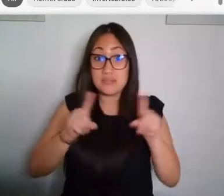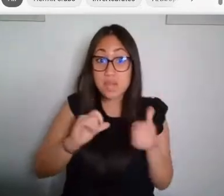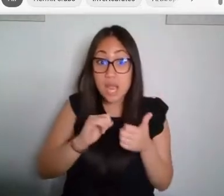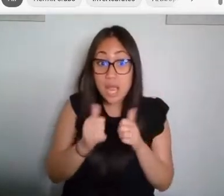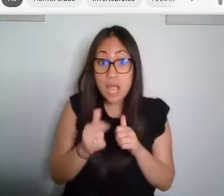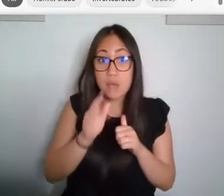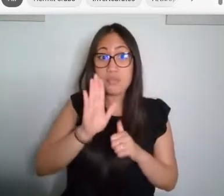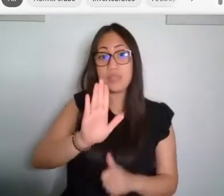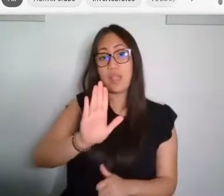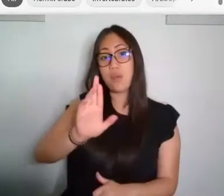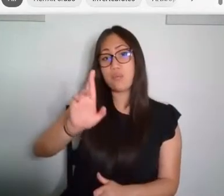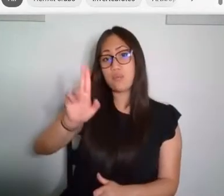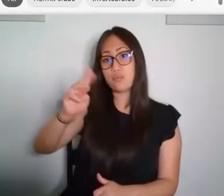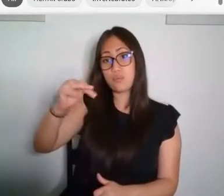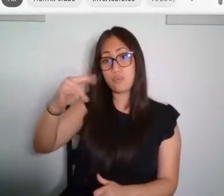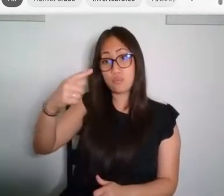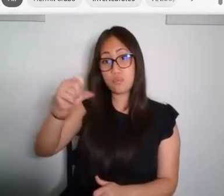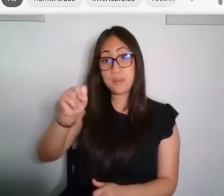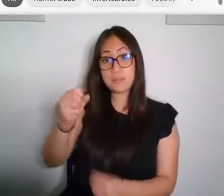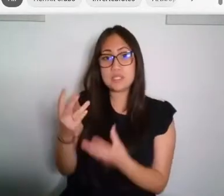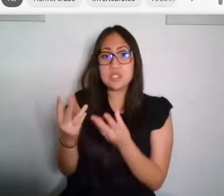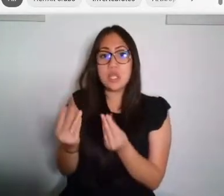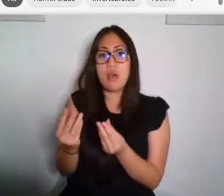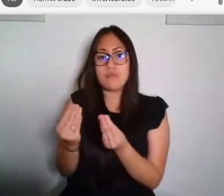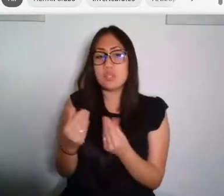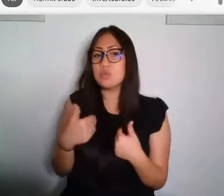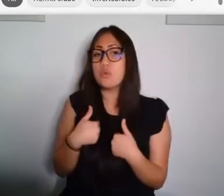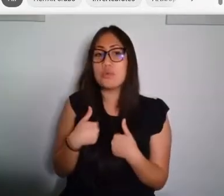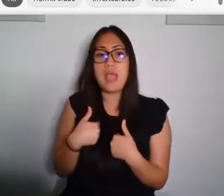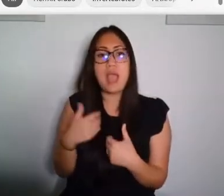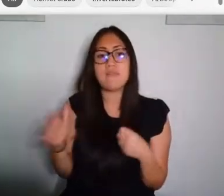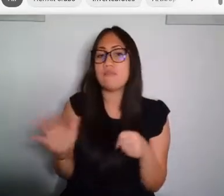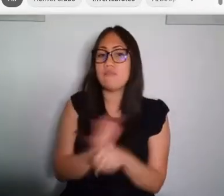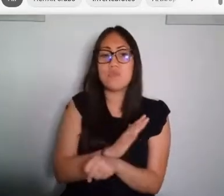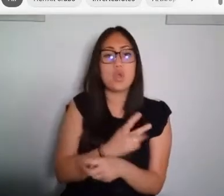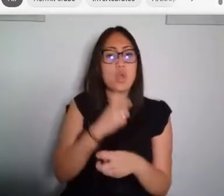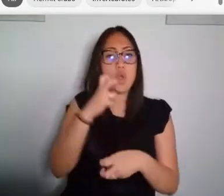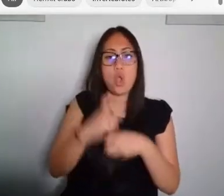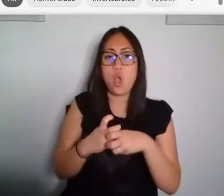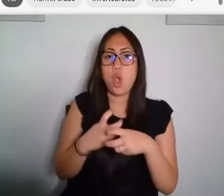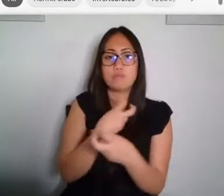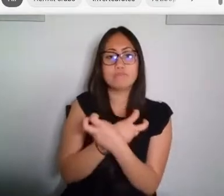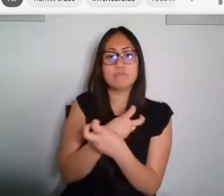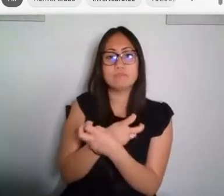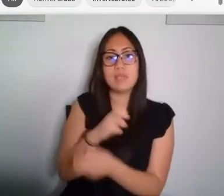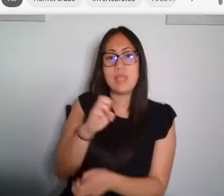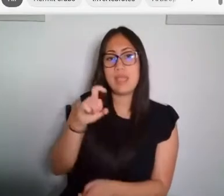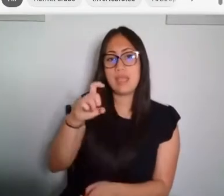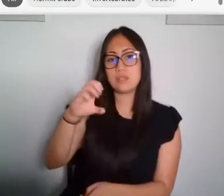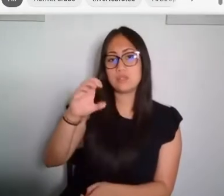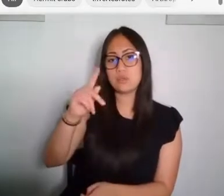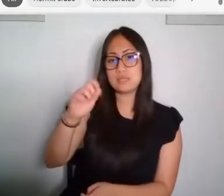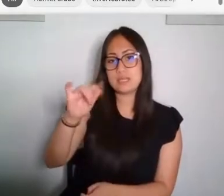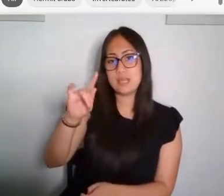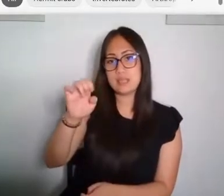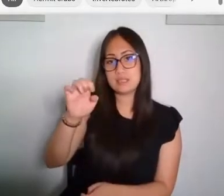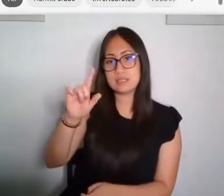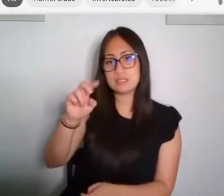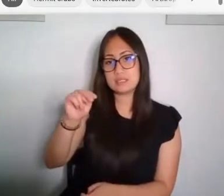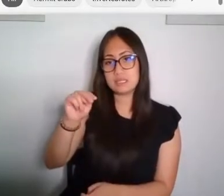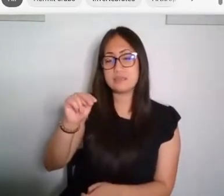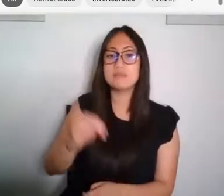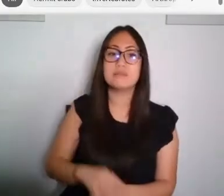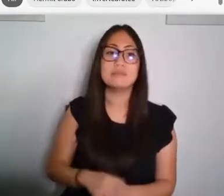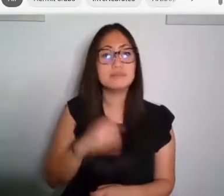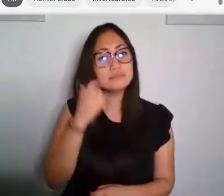rumps are rather soft and don't come with the complete hard exoskeleton found in true crab species. This is why many types of